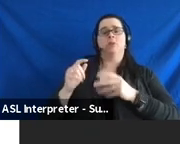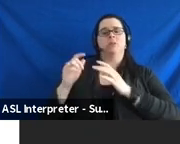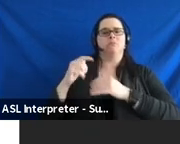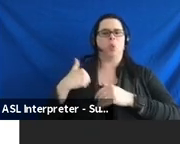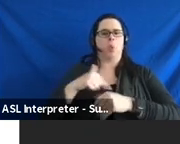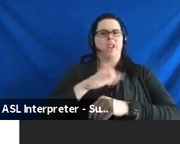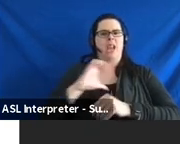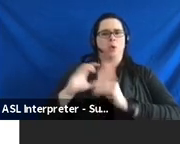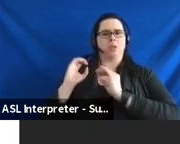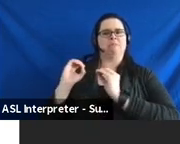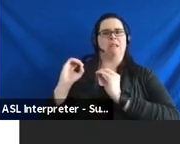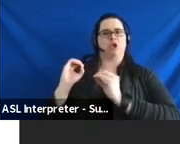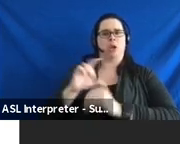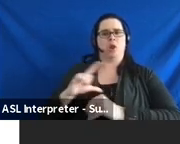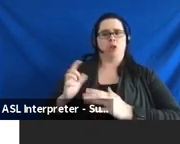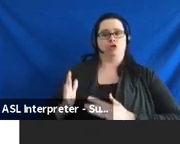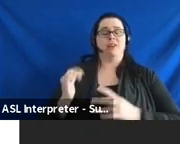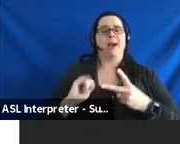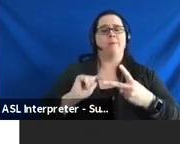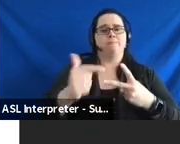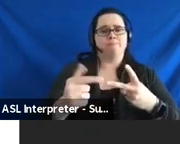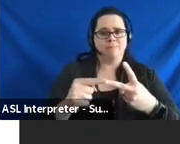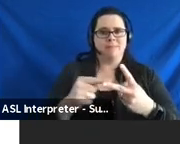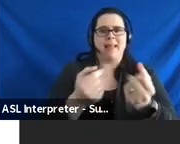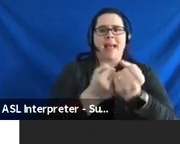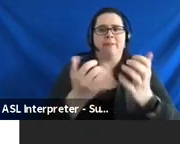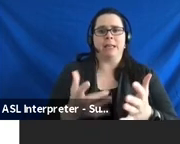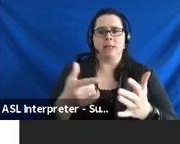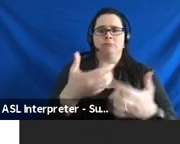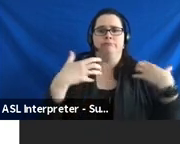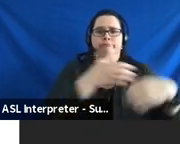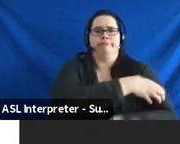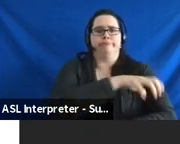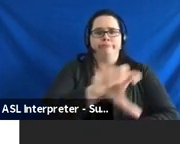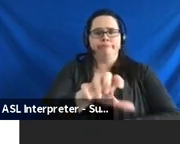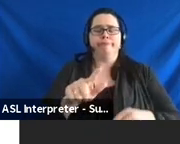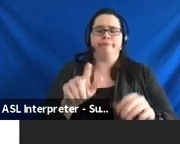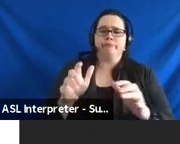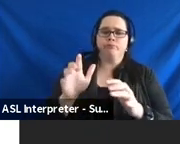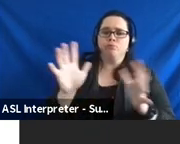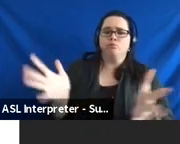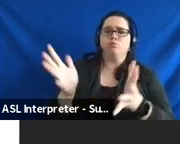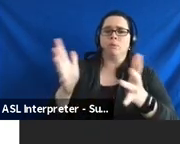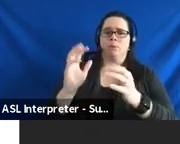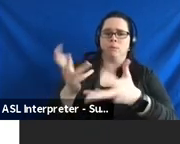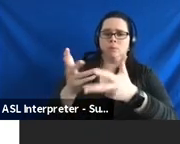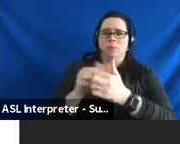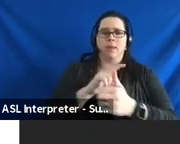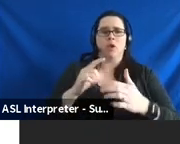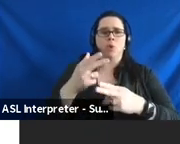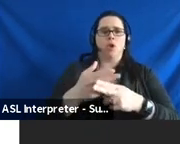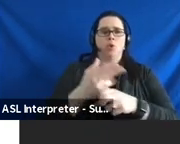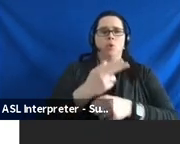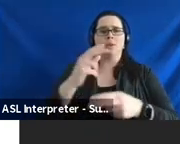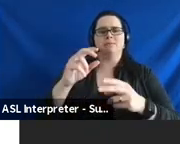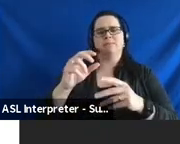And so, some of the activities under here is to use our our public policy publication that we call Infinite